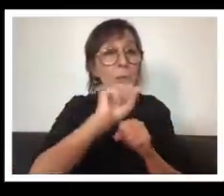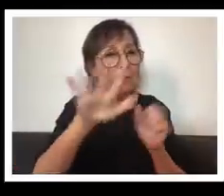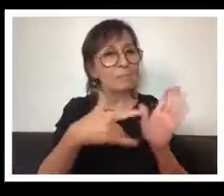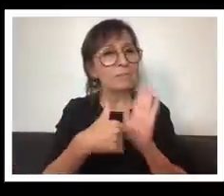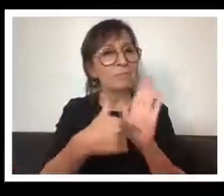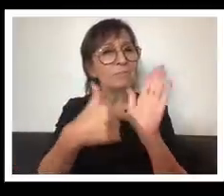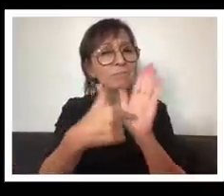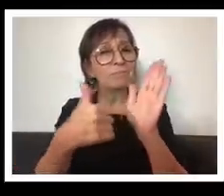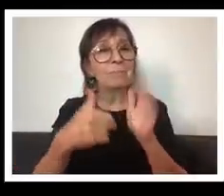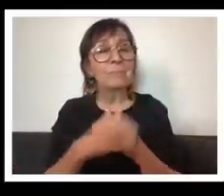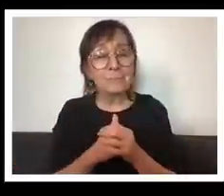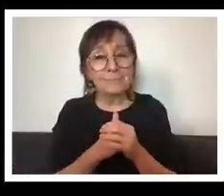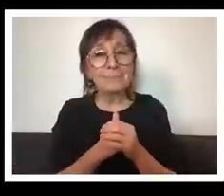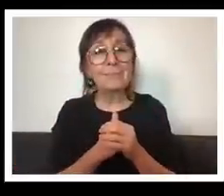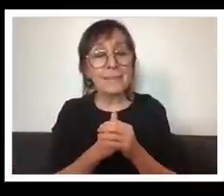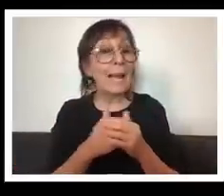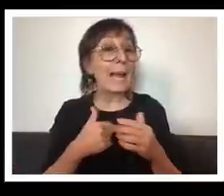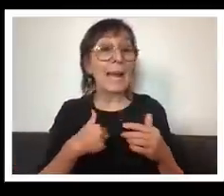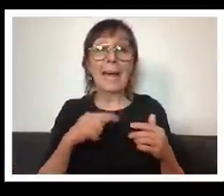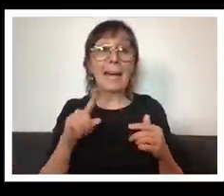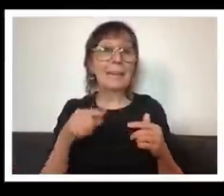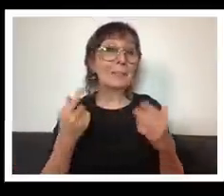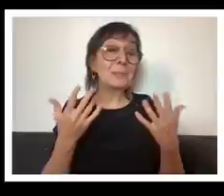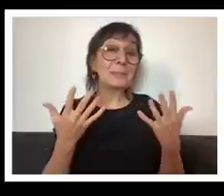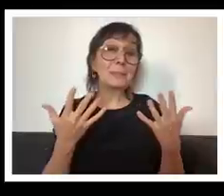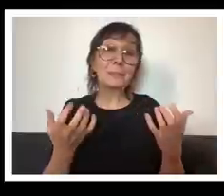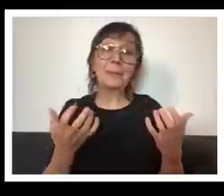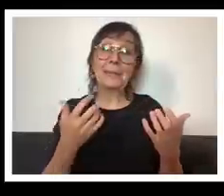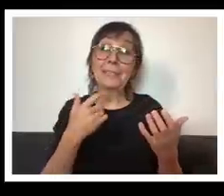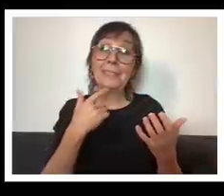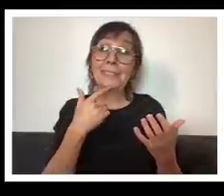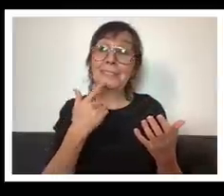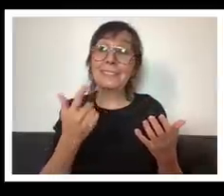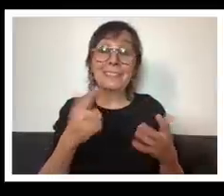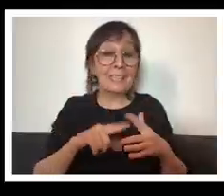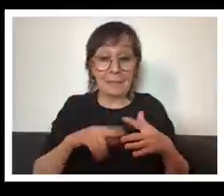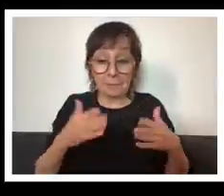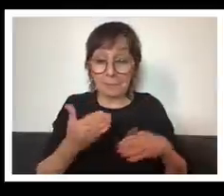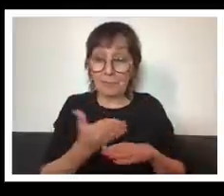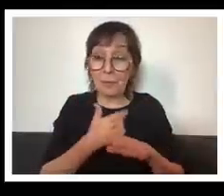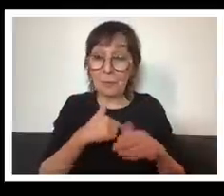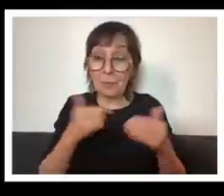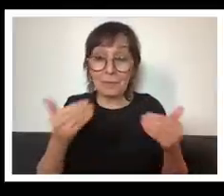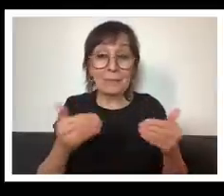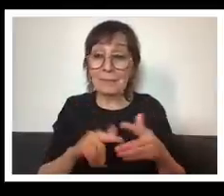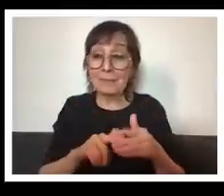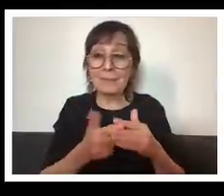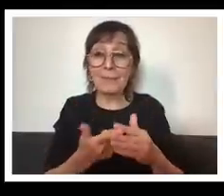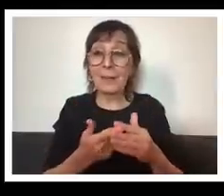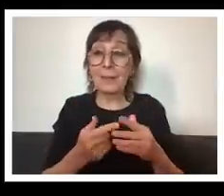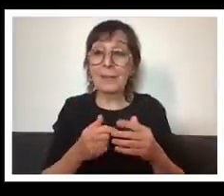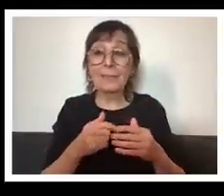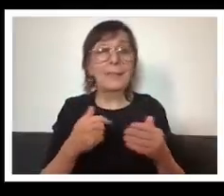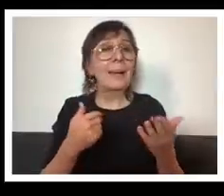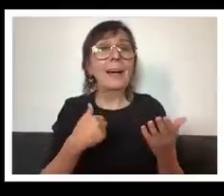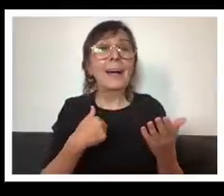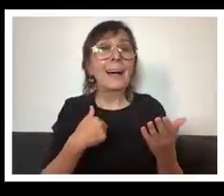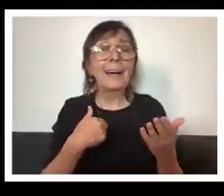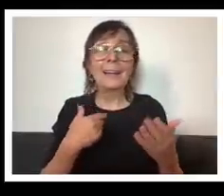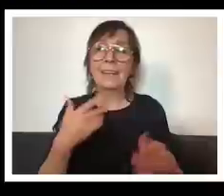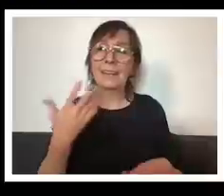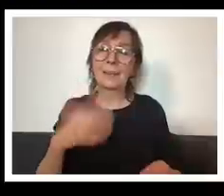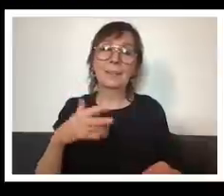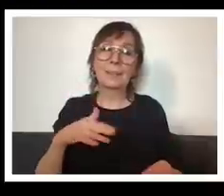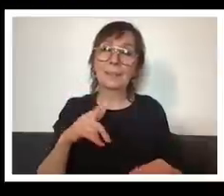uh i i just wanted to say uh at the outset uh that i could not be prouder